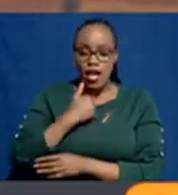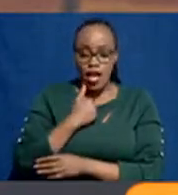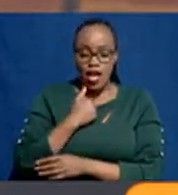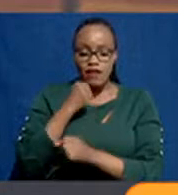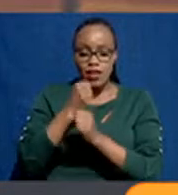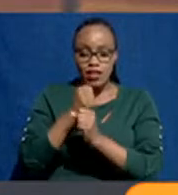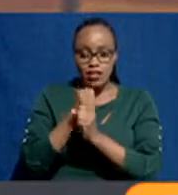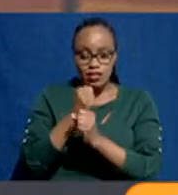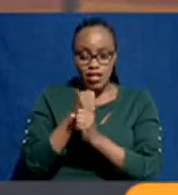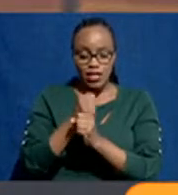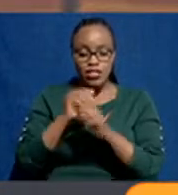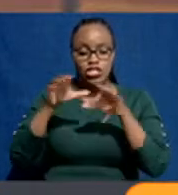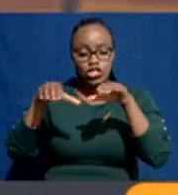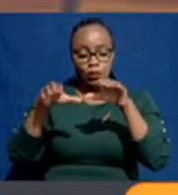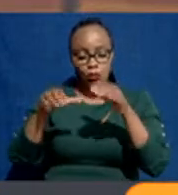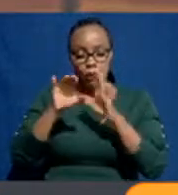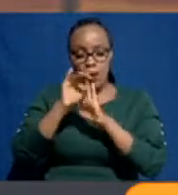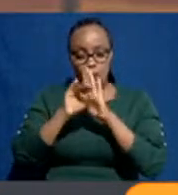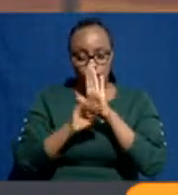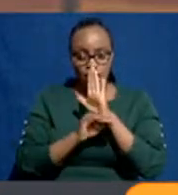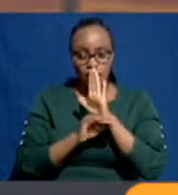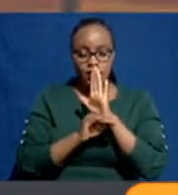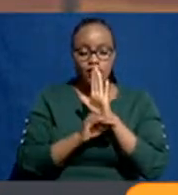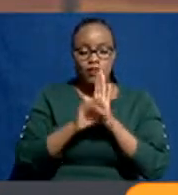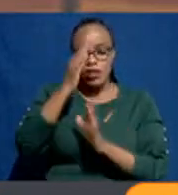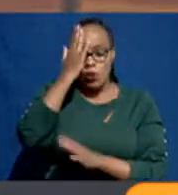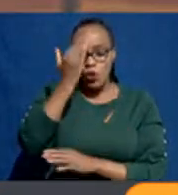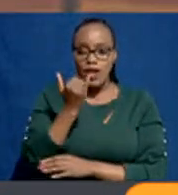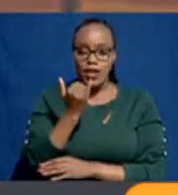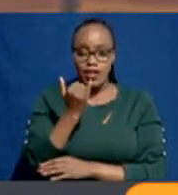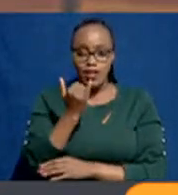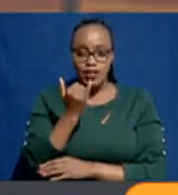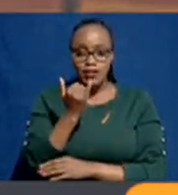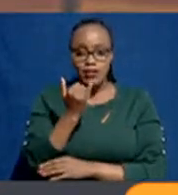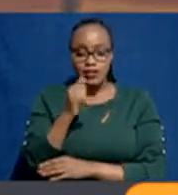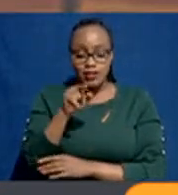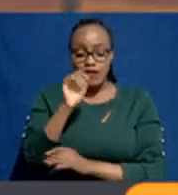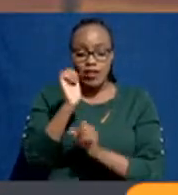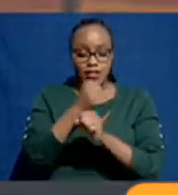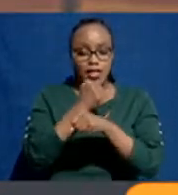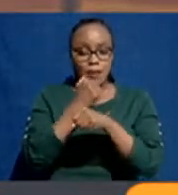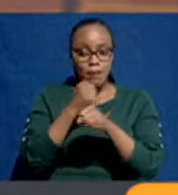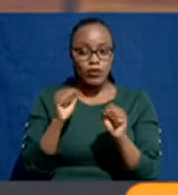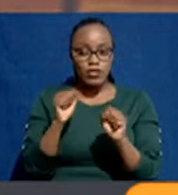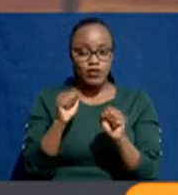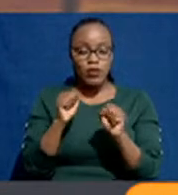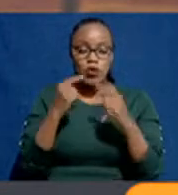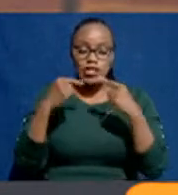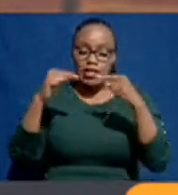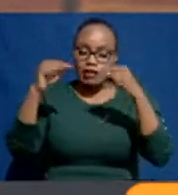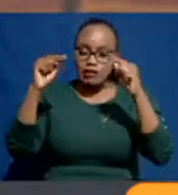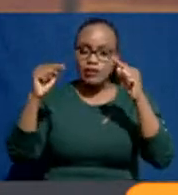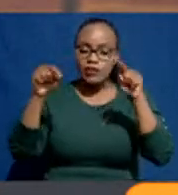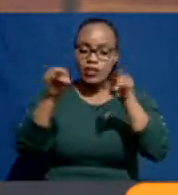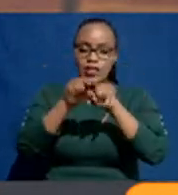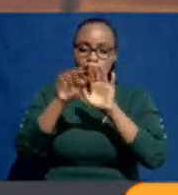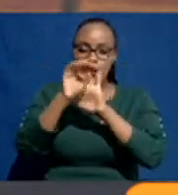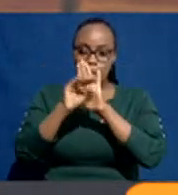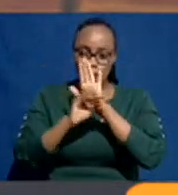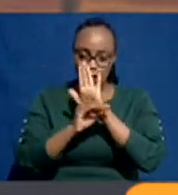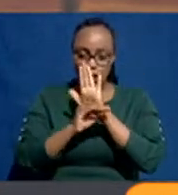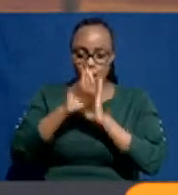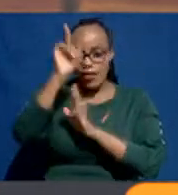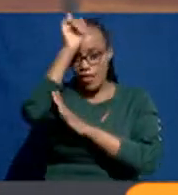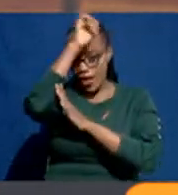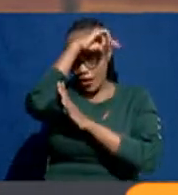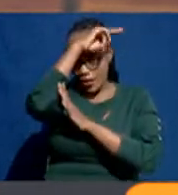diploma programs, it's because they could not make it for the same program, degree,